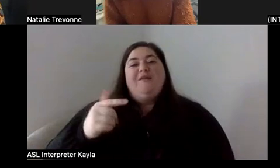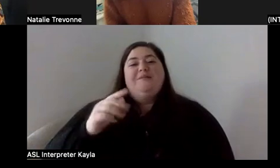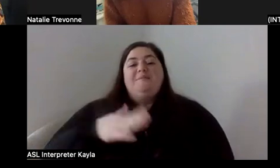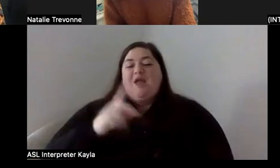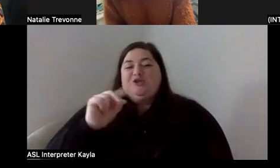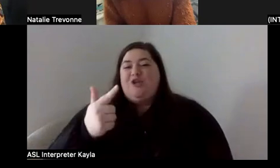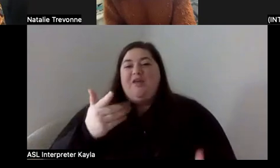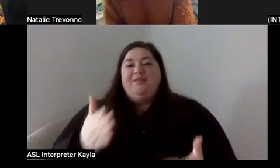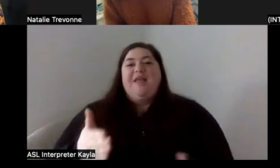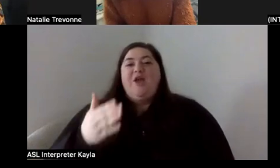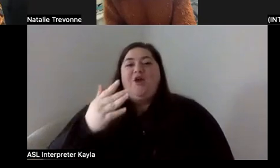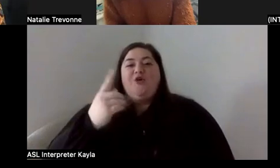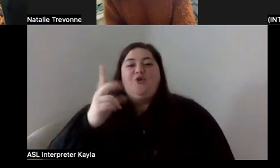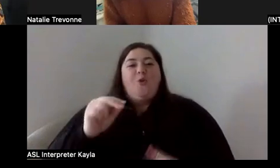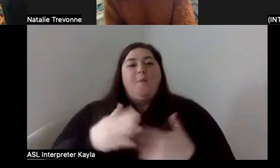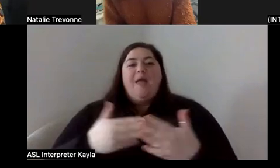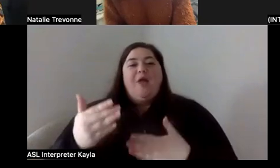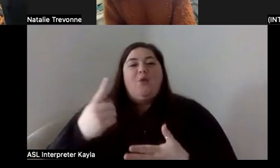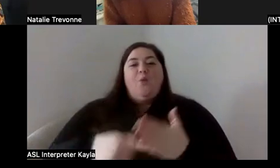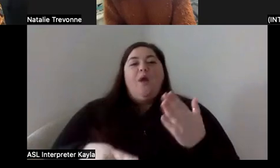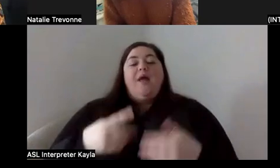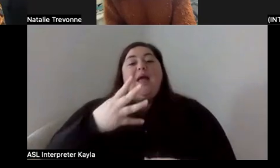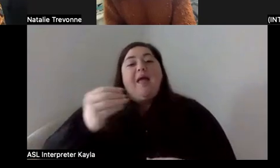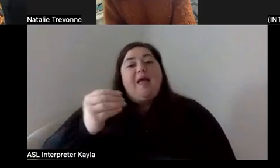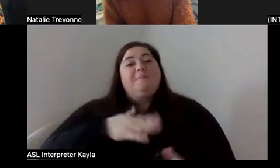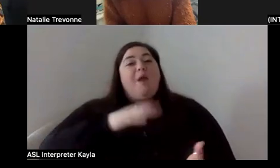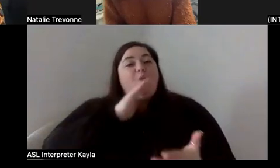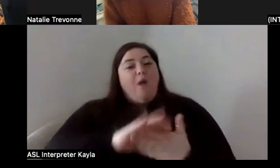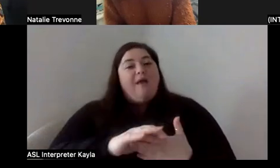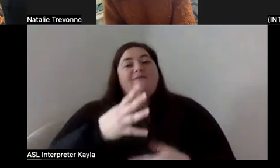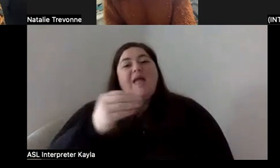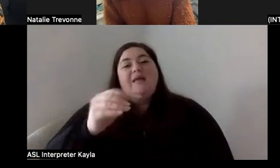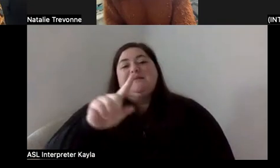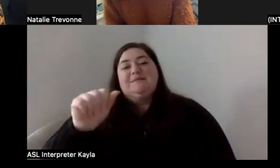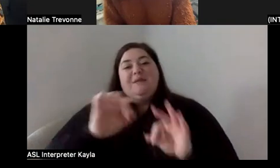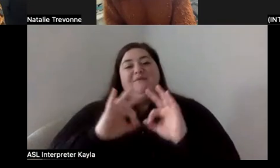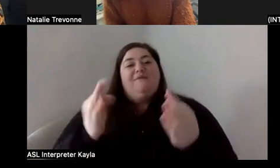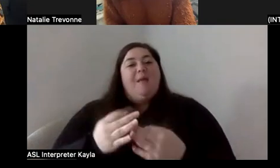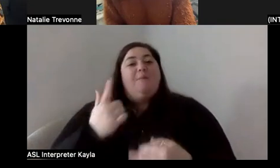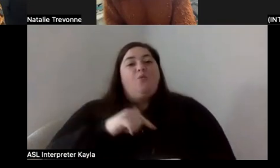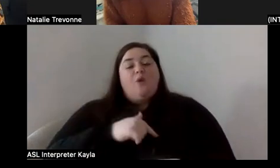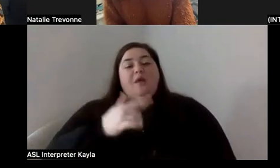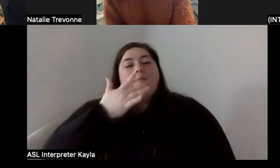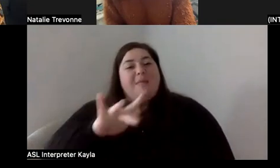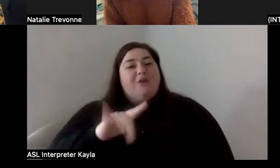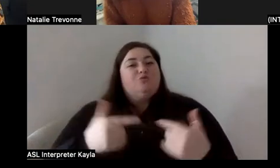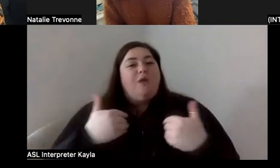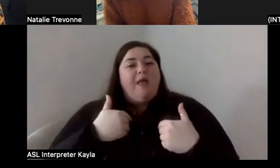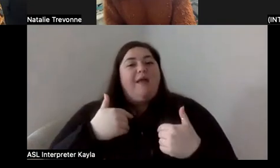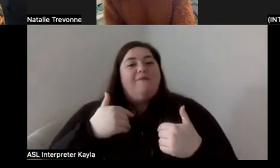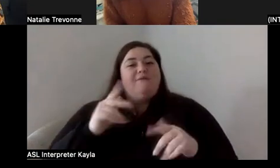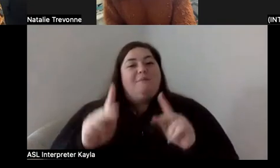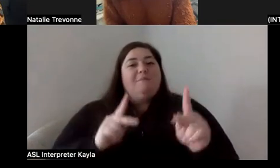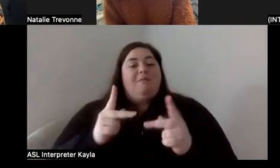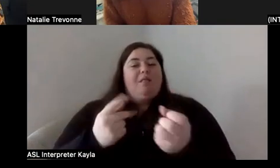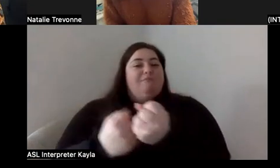So same with my wife and same with, you know, the disability family too. I, I think we're, we're blessed to have like people that, you know, are there